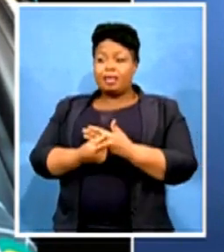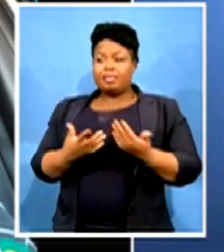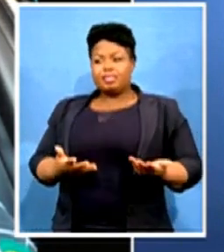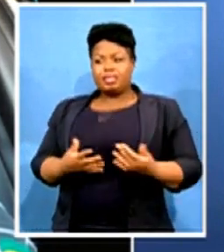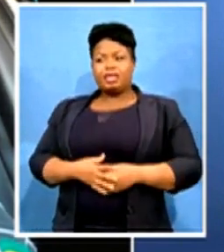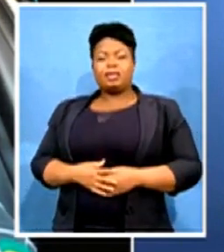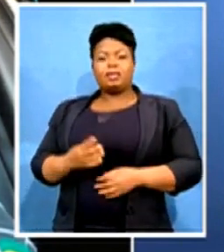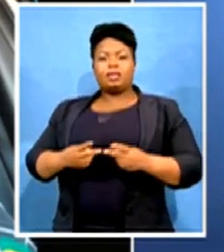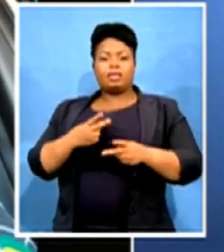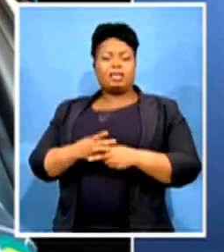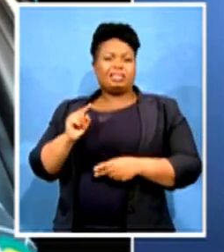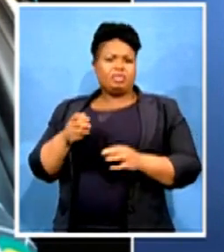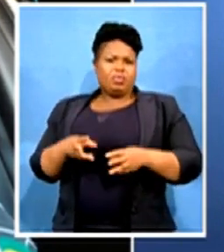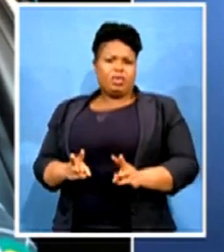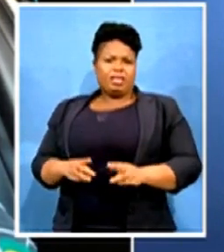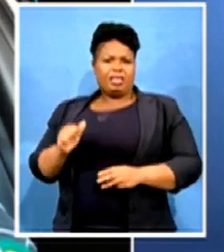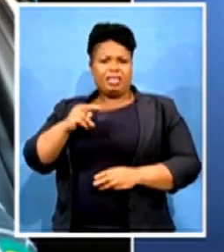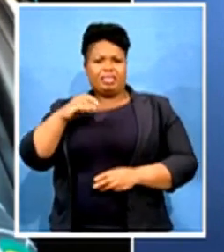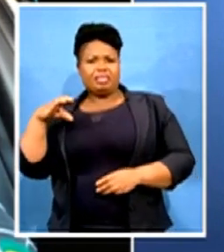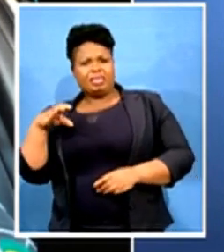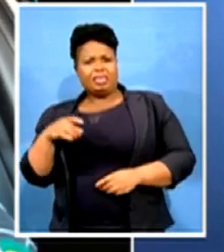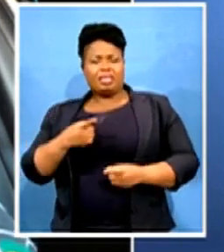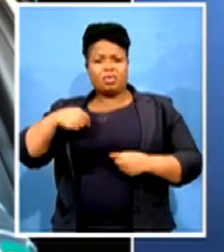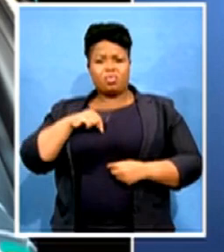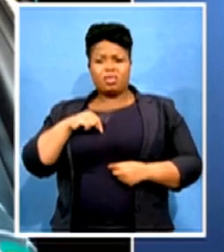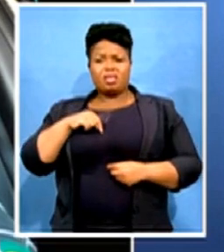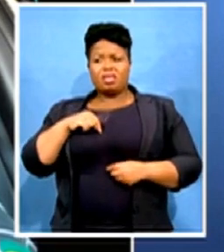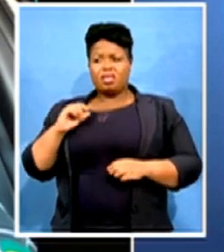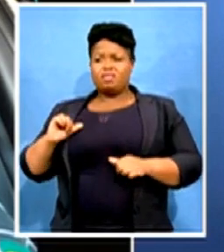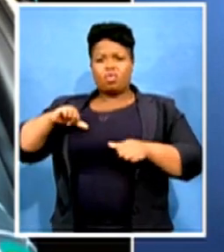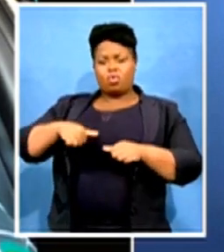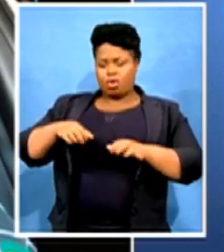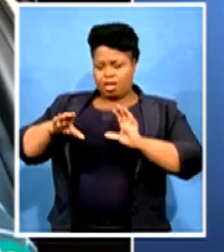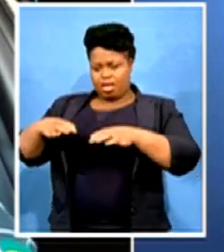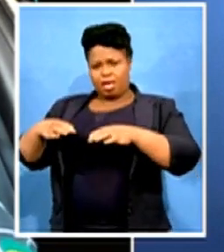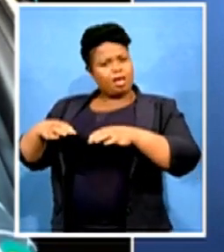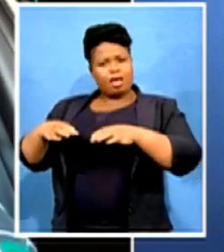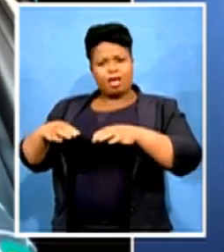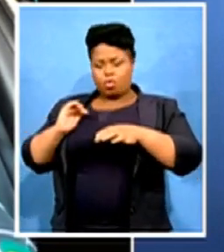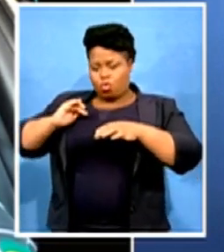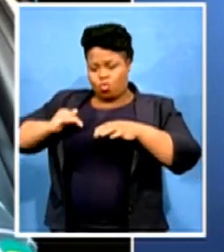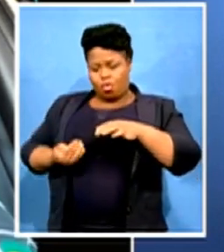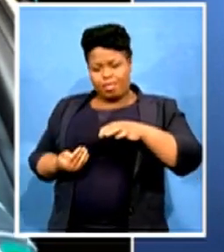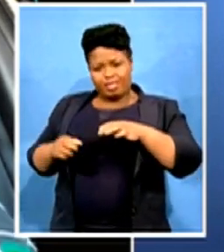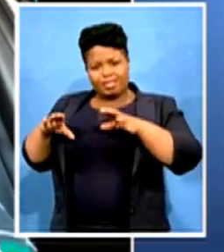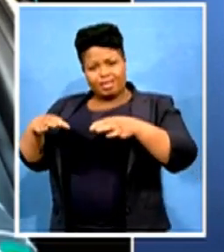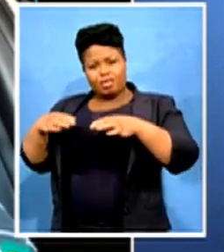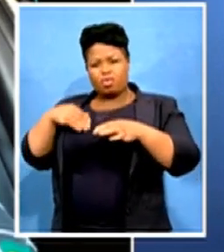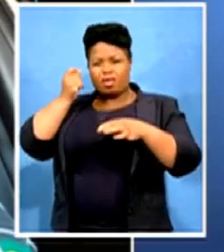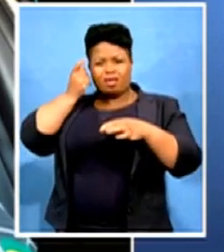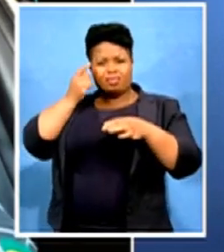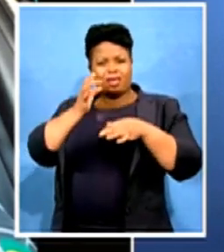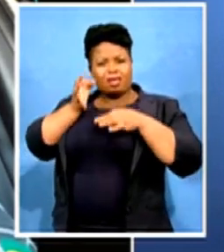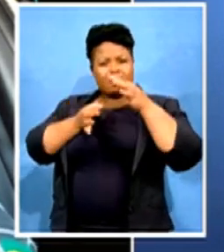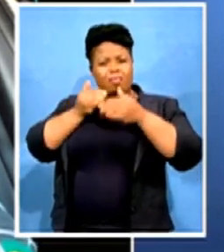that we are a leak of. We are the women's leak which understands the processes and the principles of the ANC,